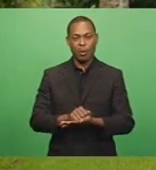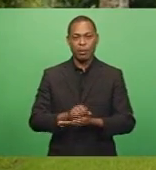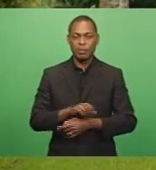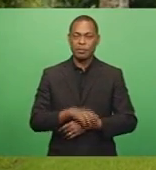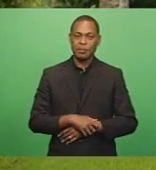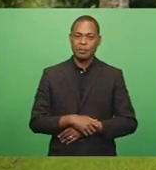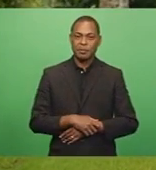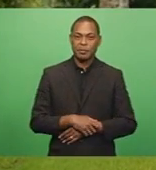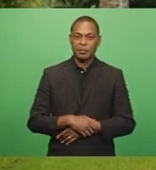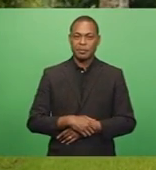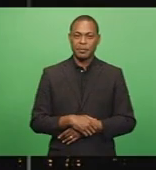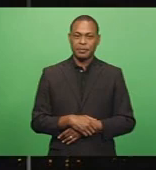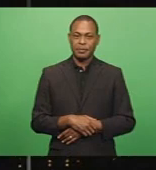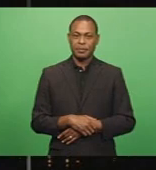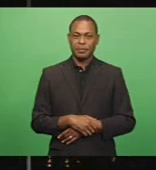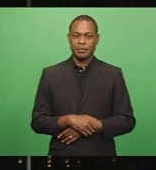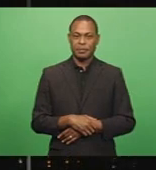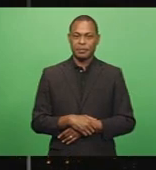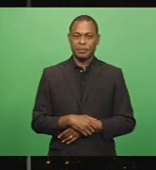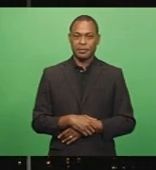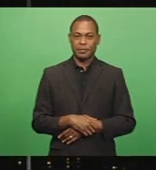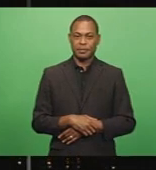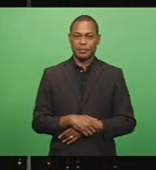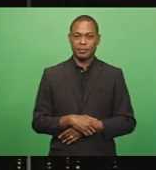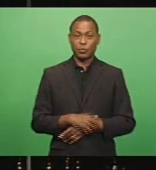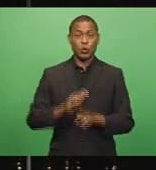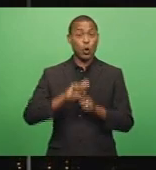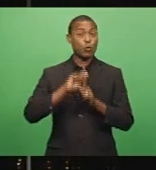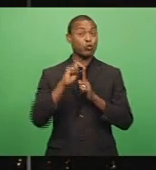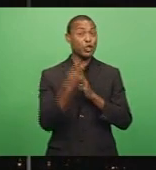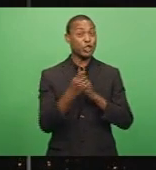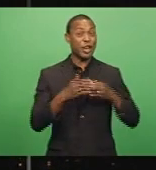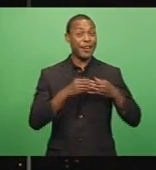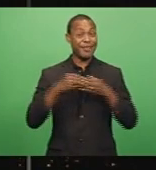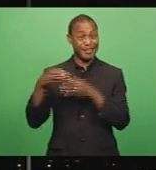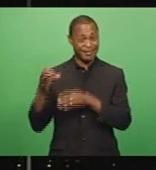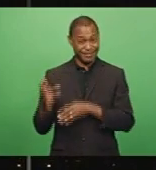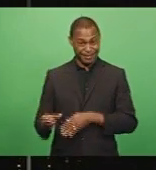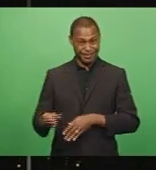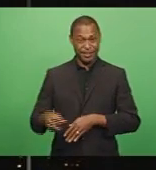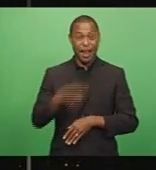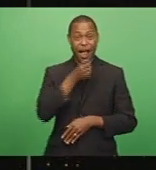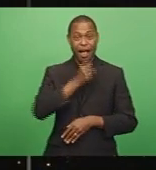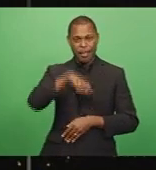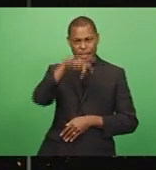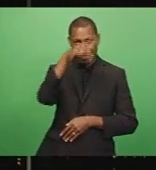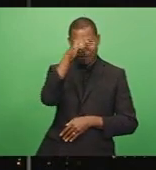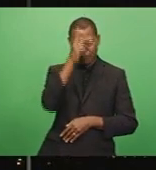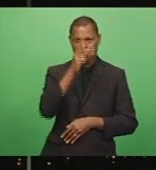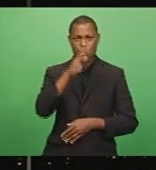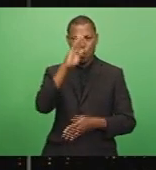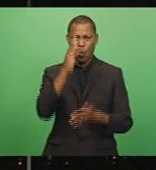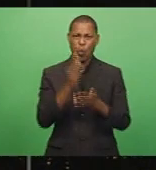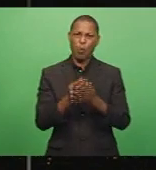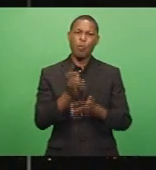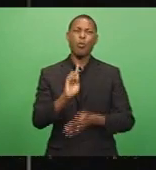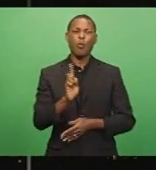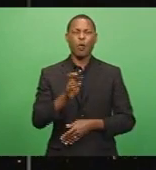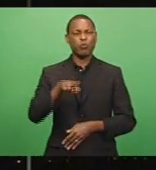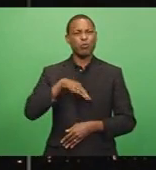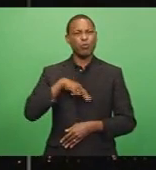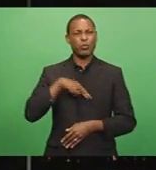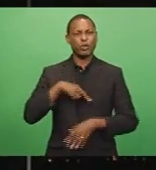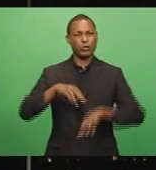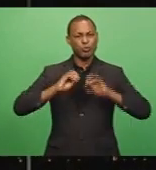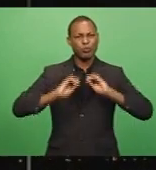Shulal, FBC News. Traditional leaders on Kandavu are hoping to engage religious teachings to